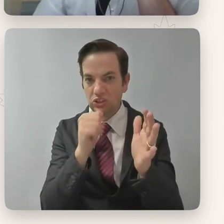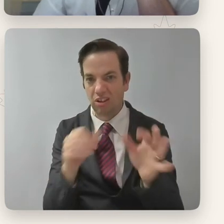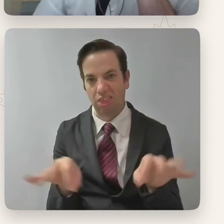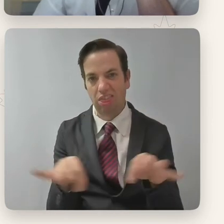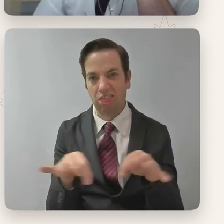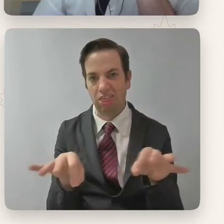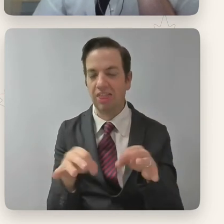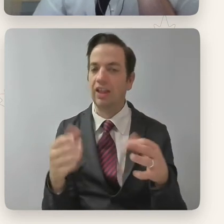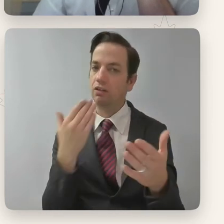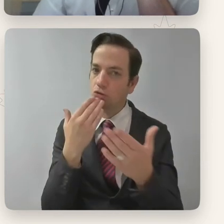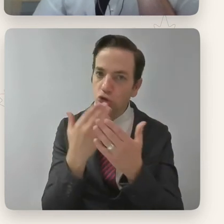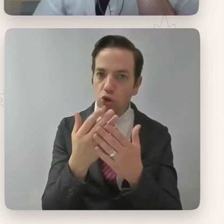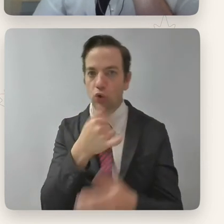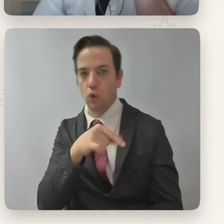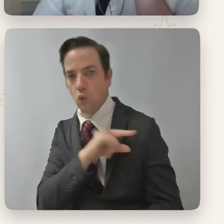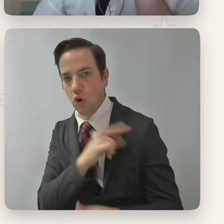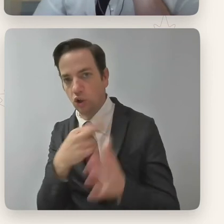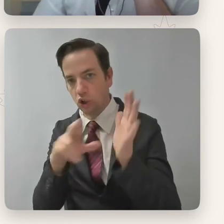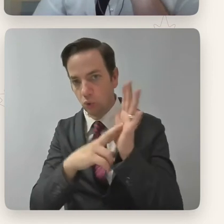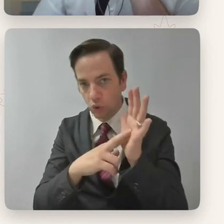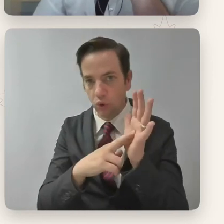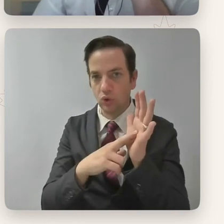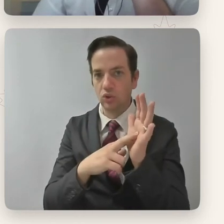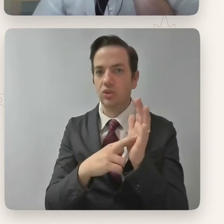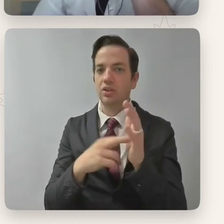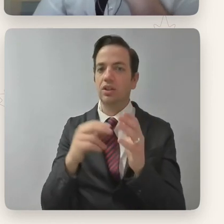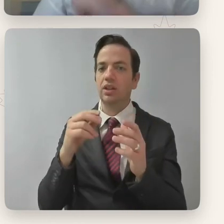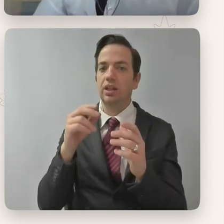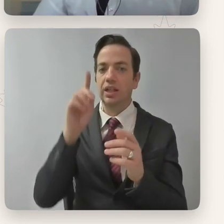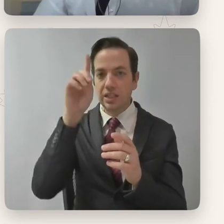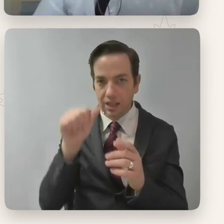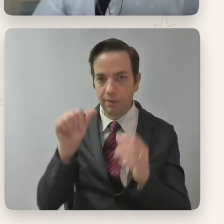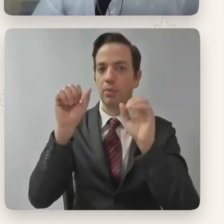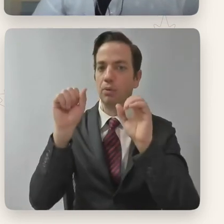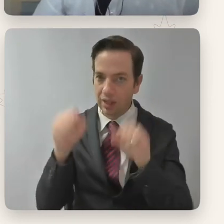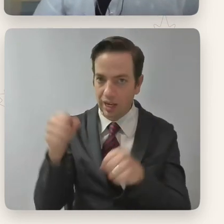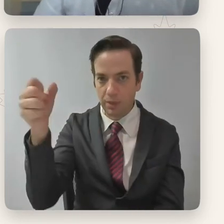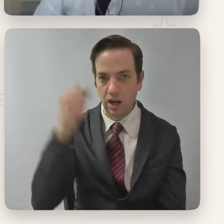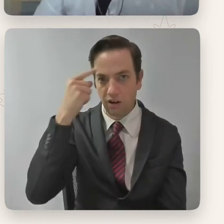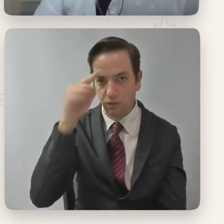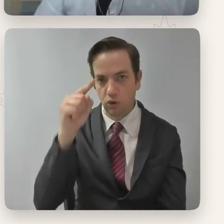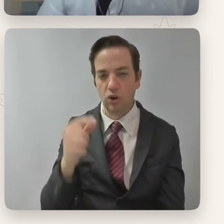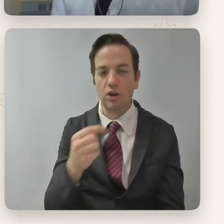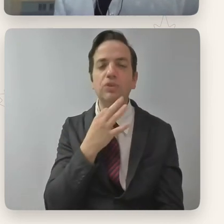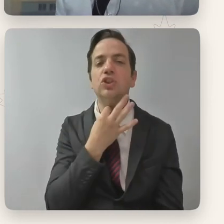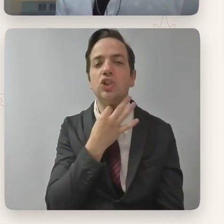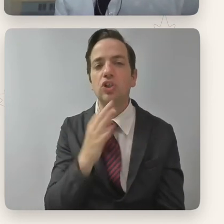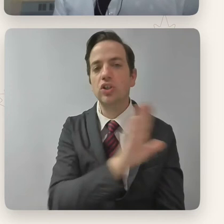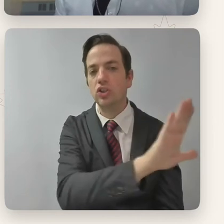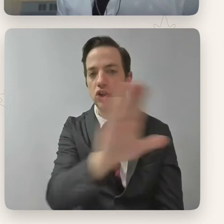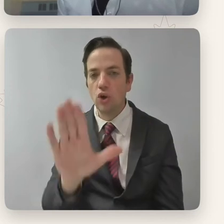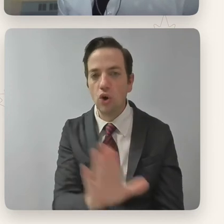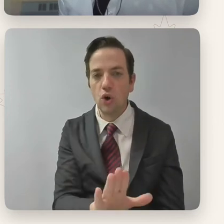I'm curious sort of what's on your wishlist, all of you, for what you want to see the industry doing to sort of recognize disabled talent and make